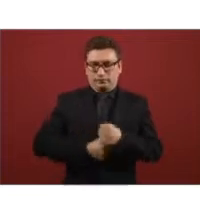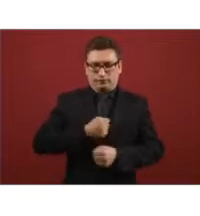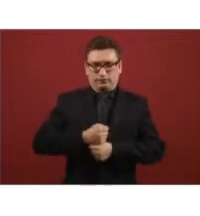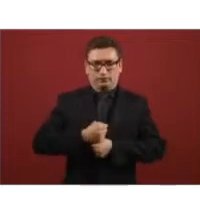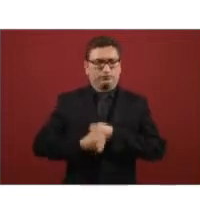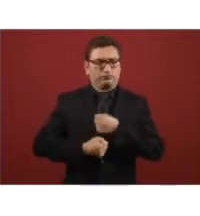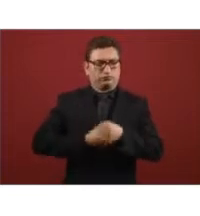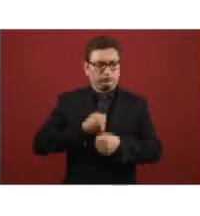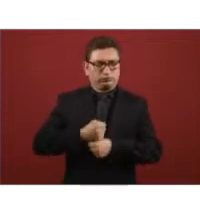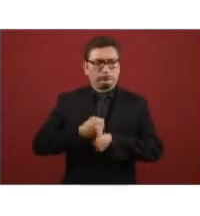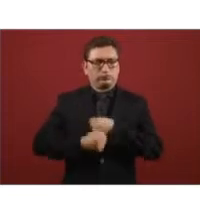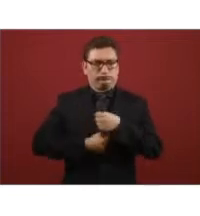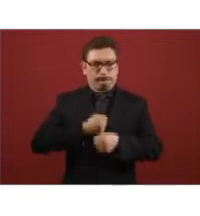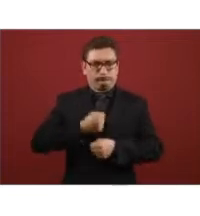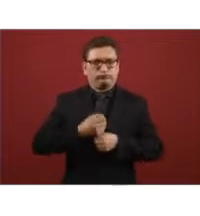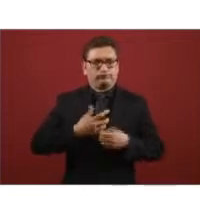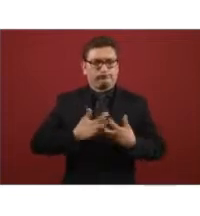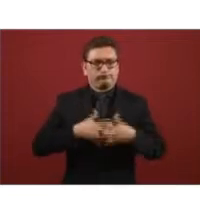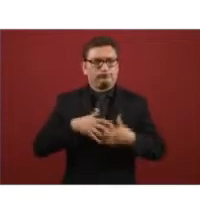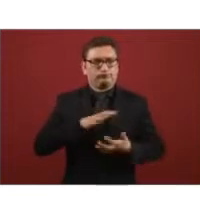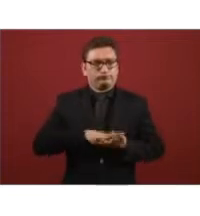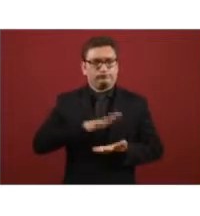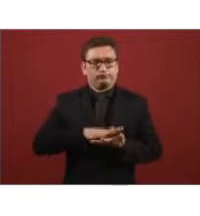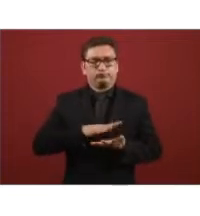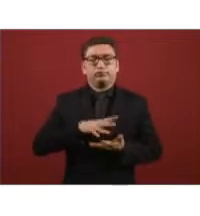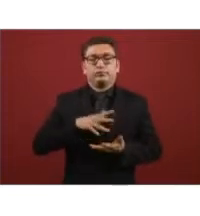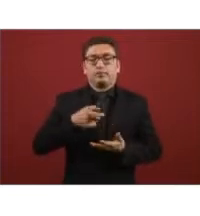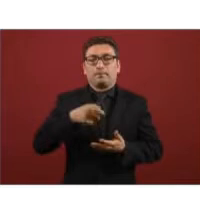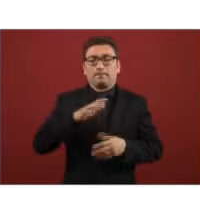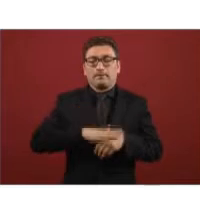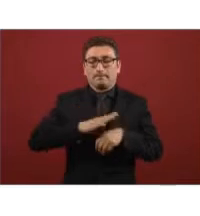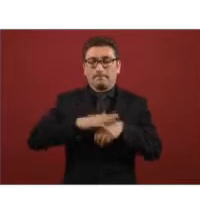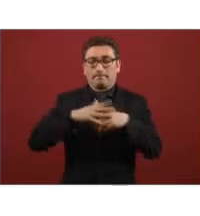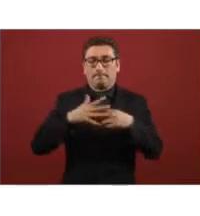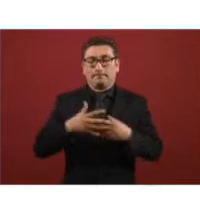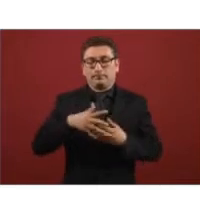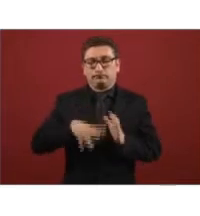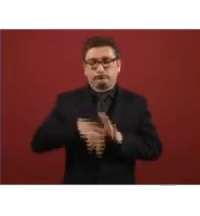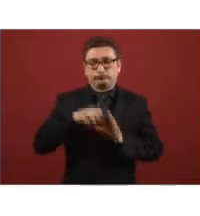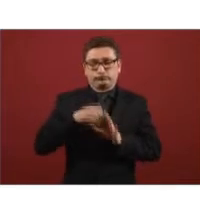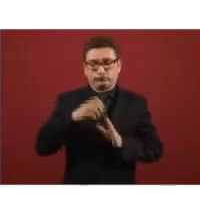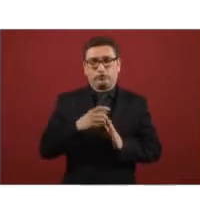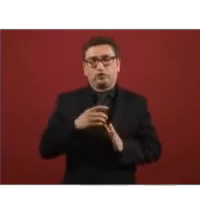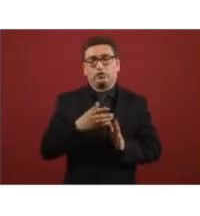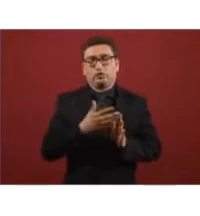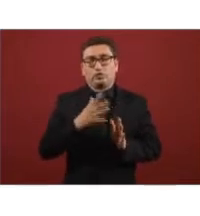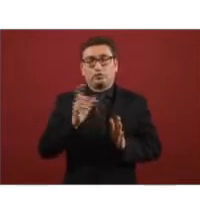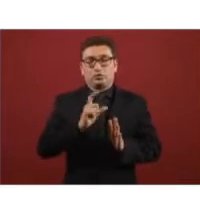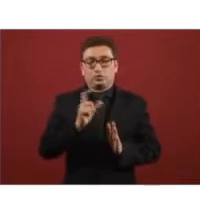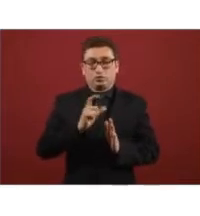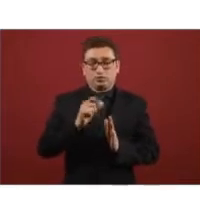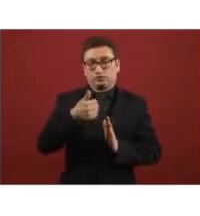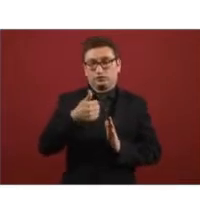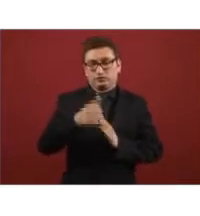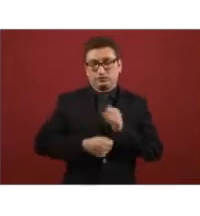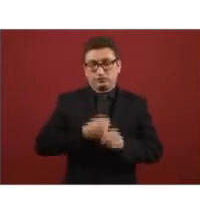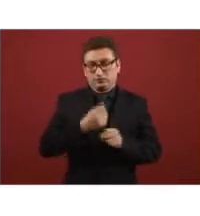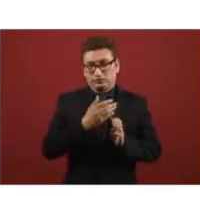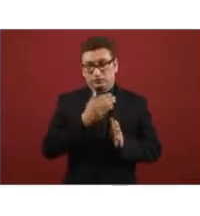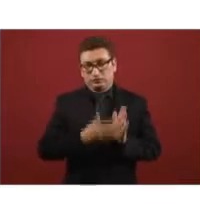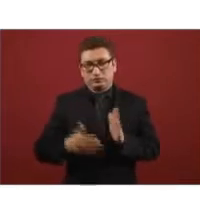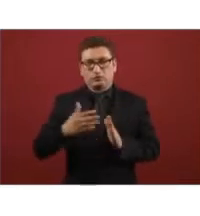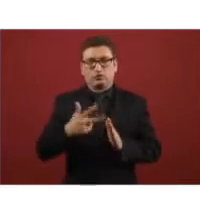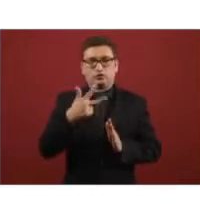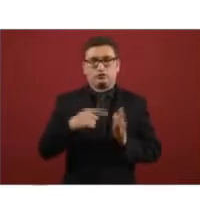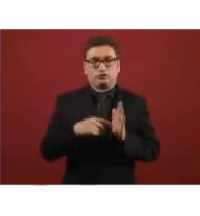million barrels so at the end of this administration our reserve should be 8